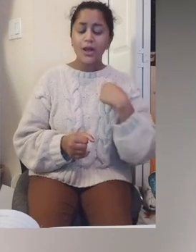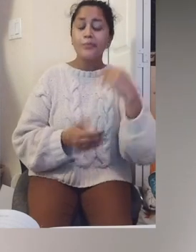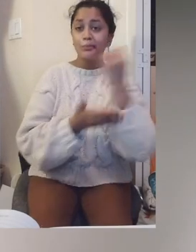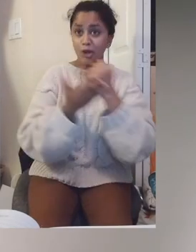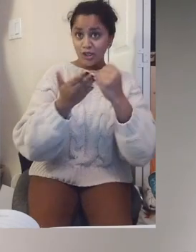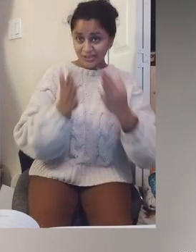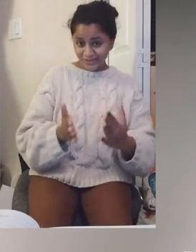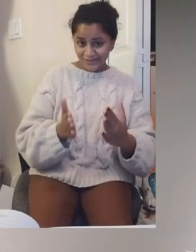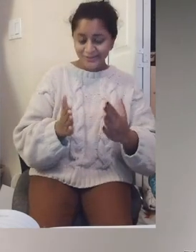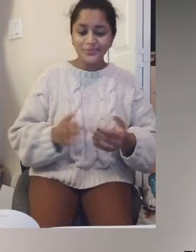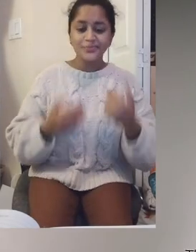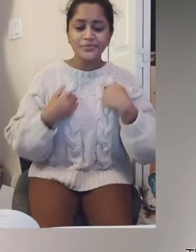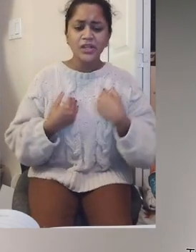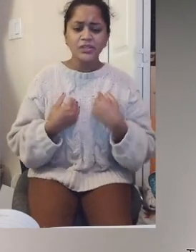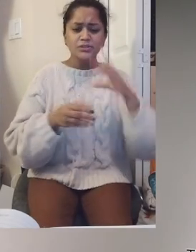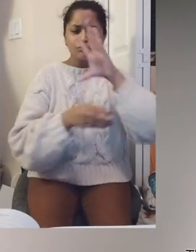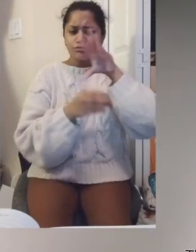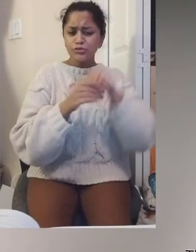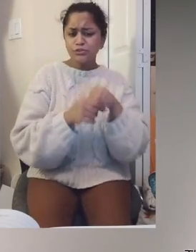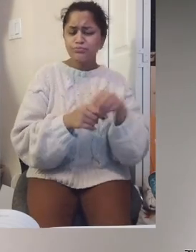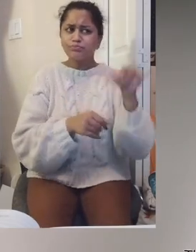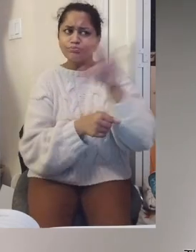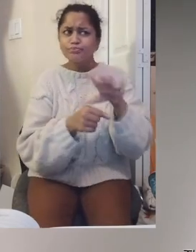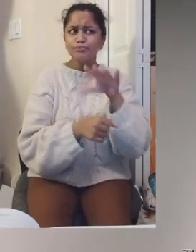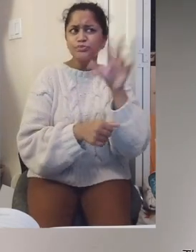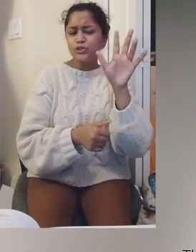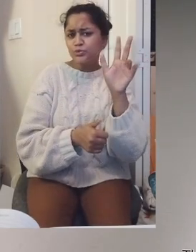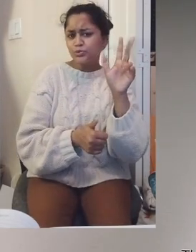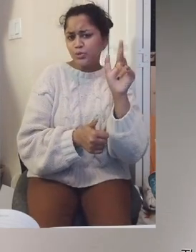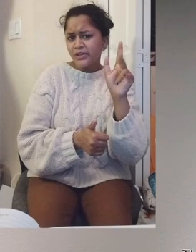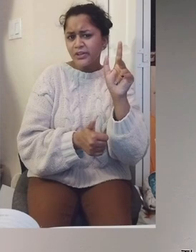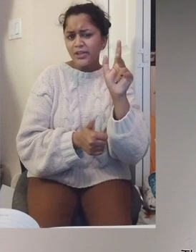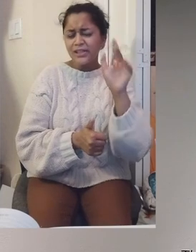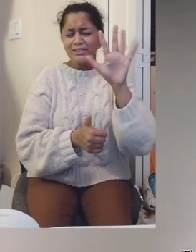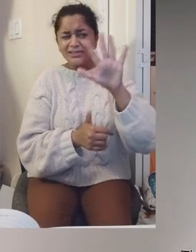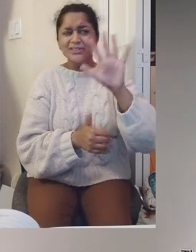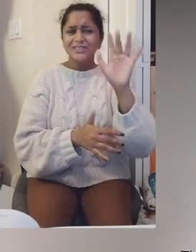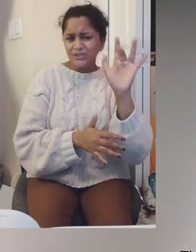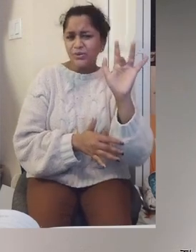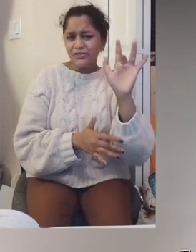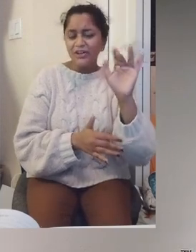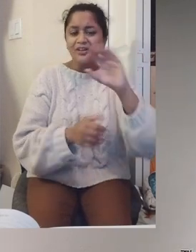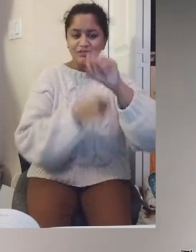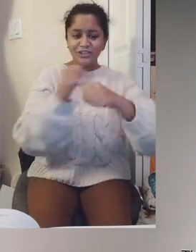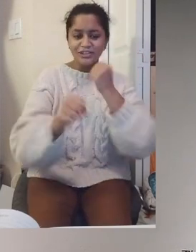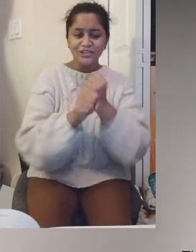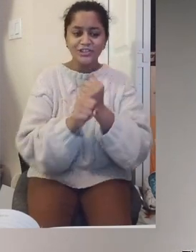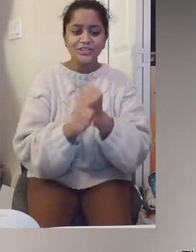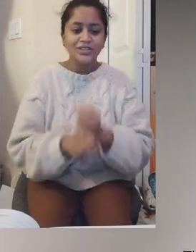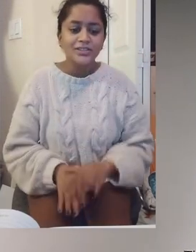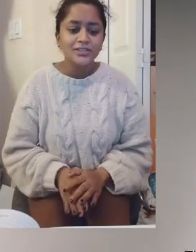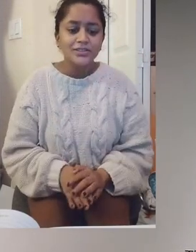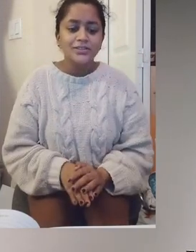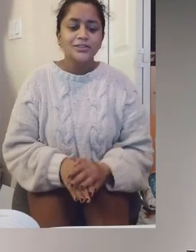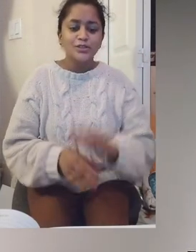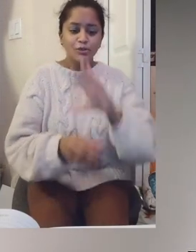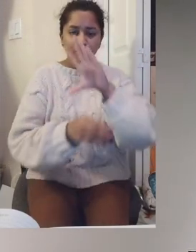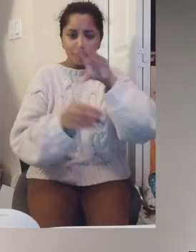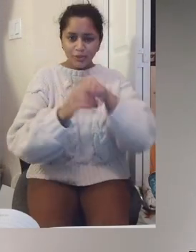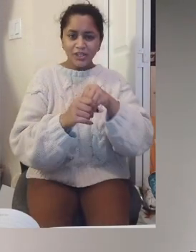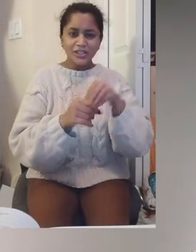Gallery community for the better part of 25 years. I've been a part of